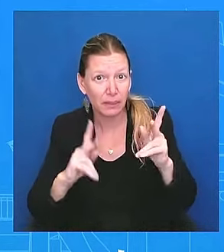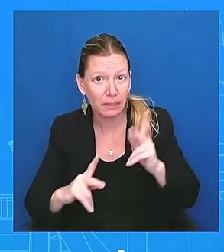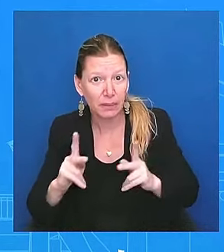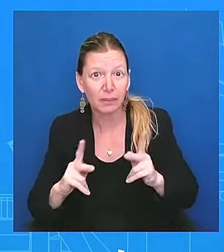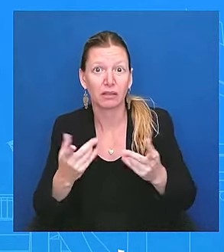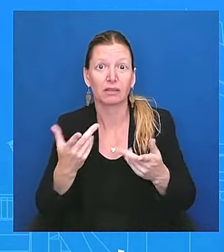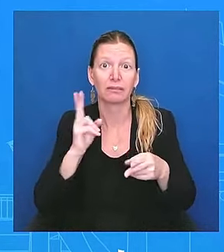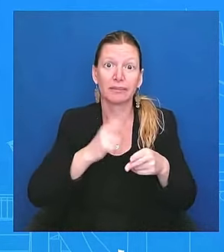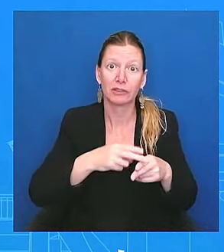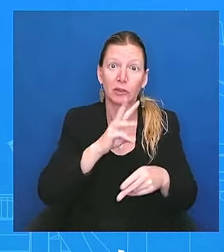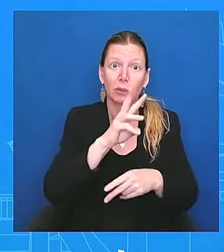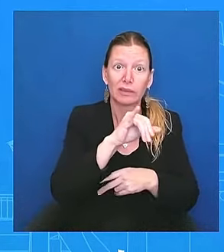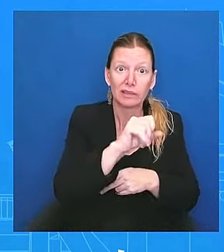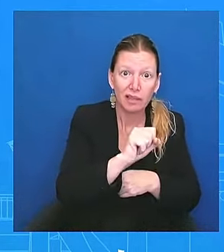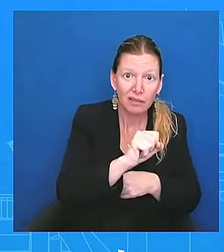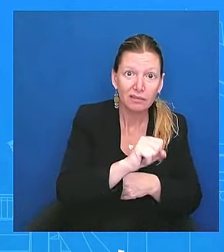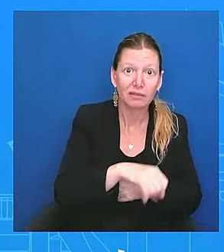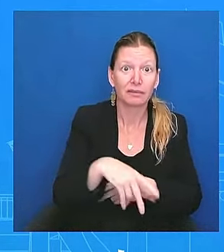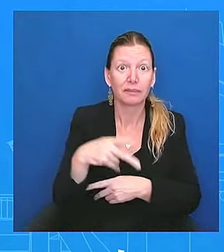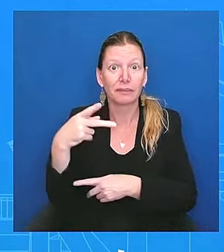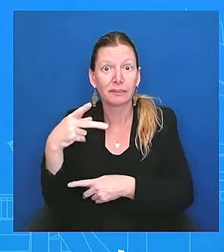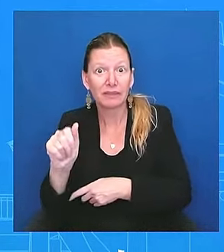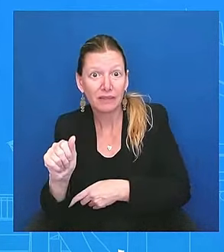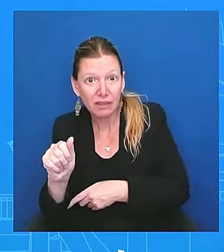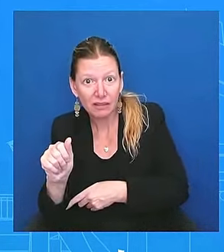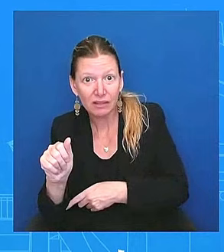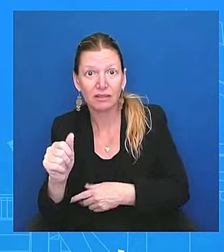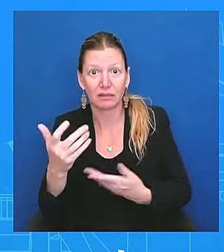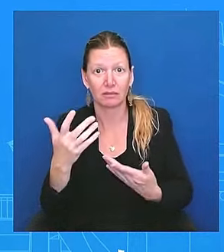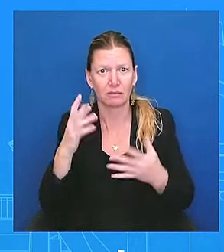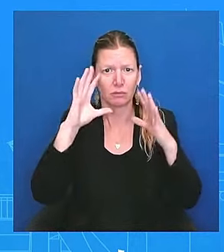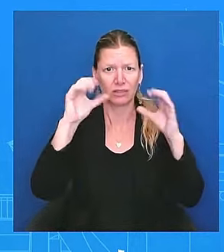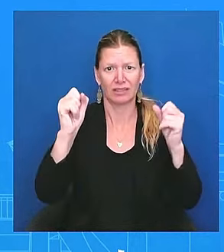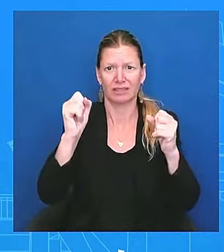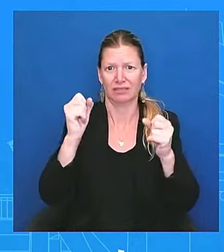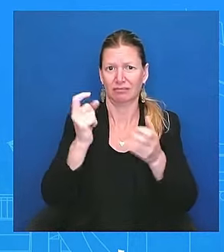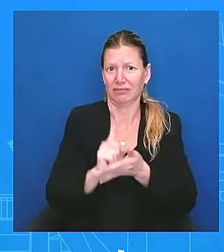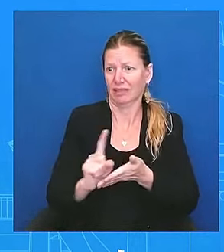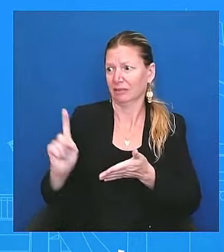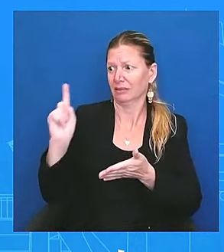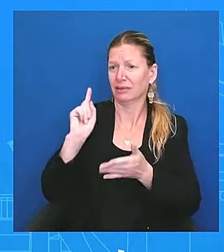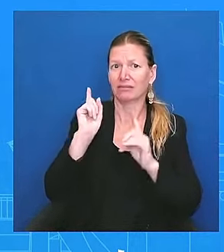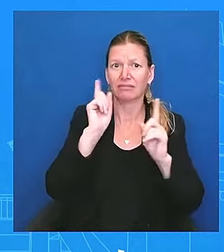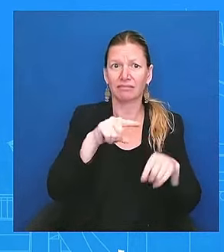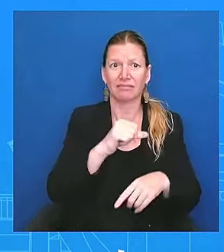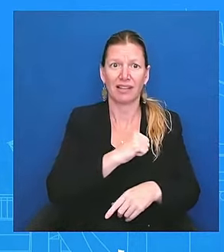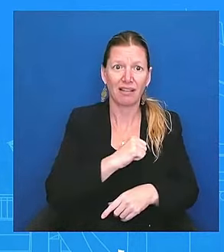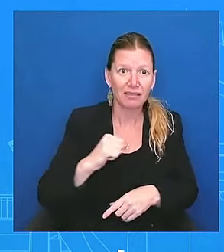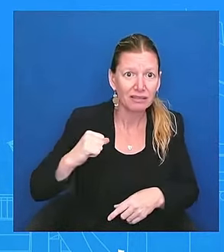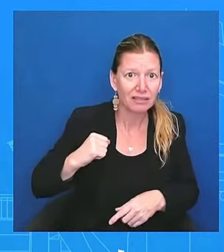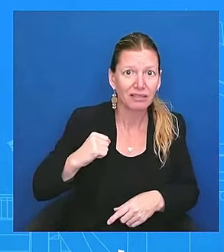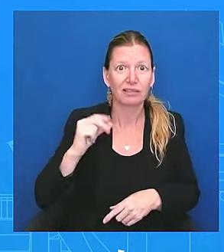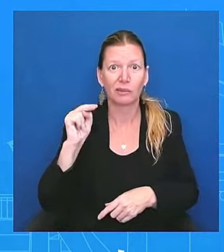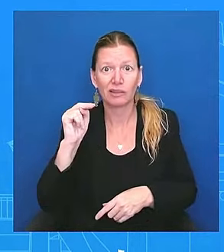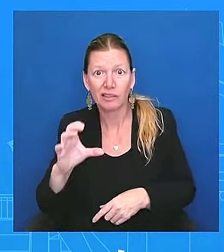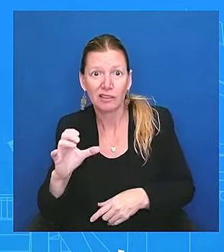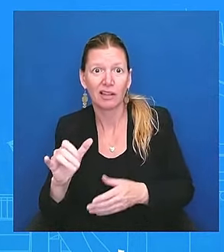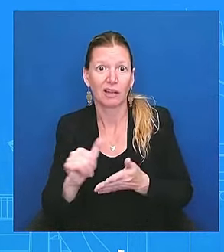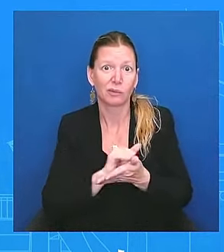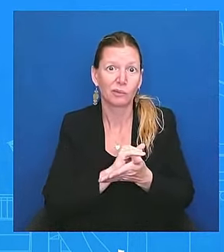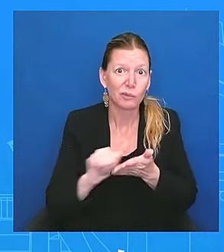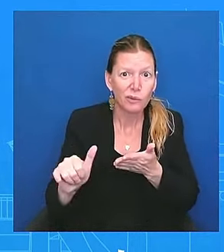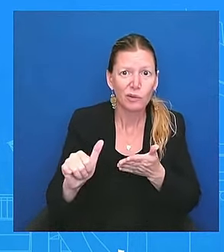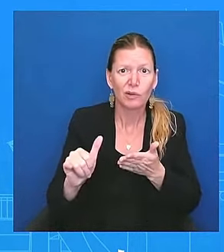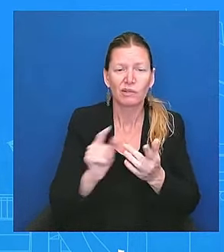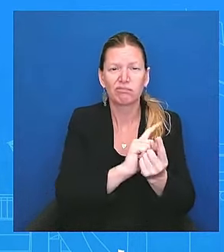out last week, Atlanta, North Carolina, New York, where he saw supporters. This is a president that has been consistently out there talking